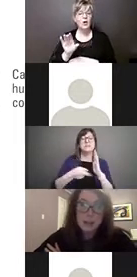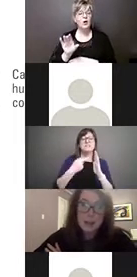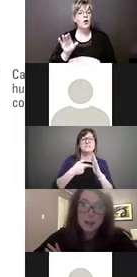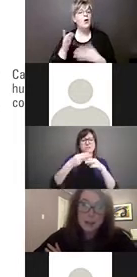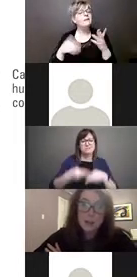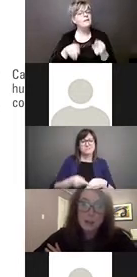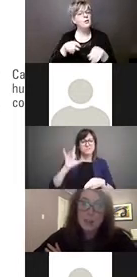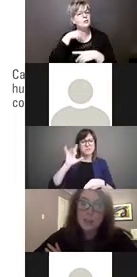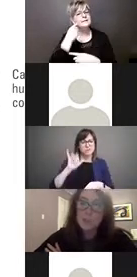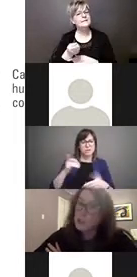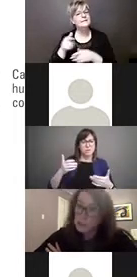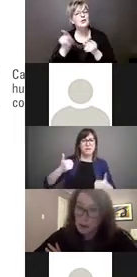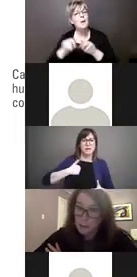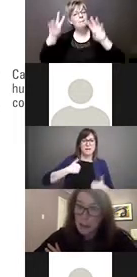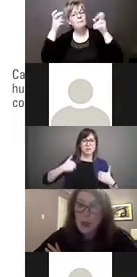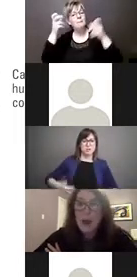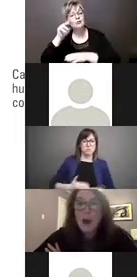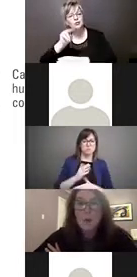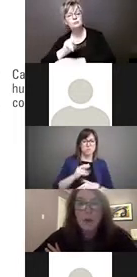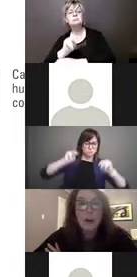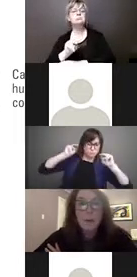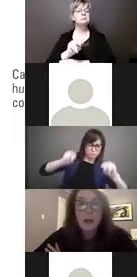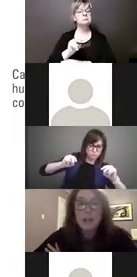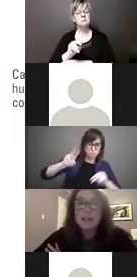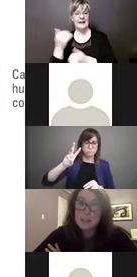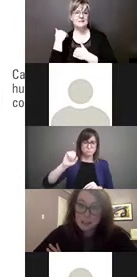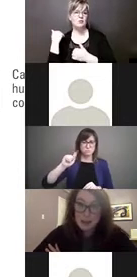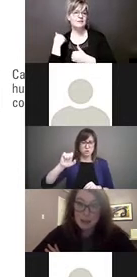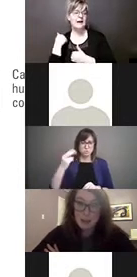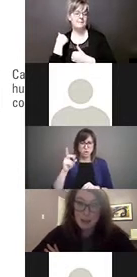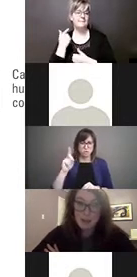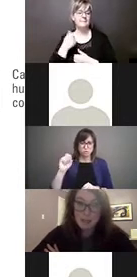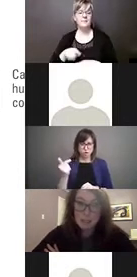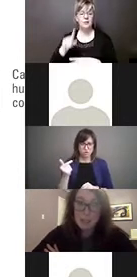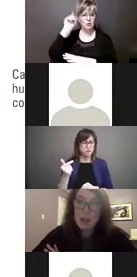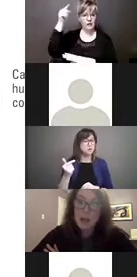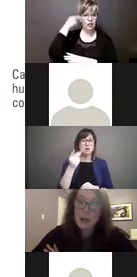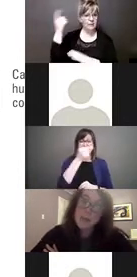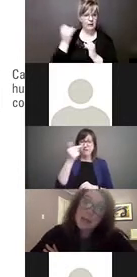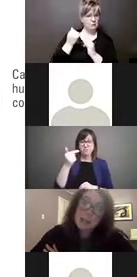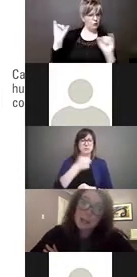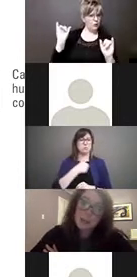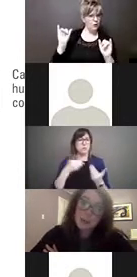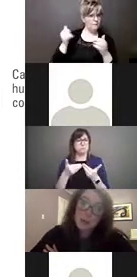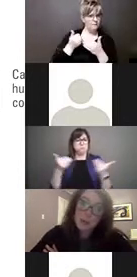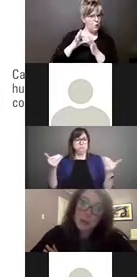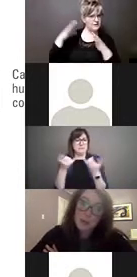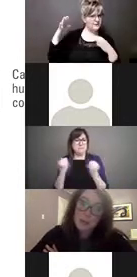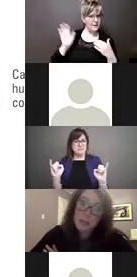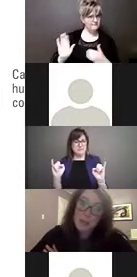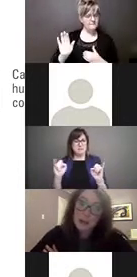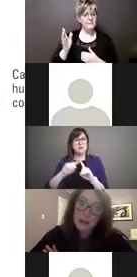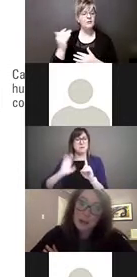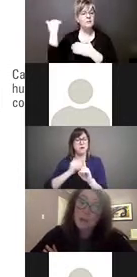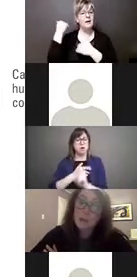it as Canada's human rights watchdog. We are a body that is independent from government with a mandate to promote and